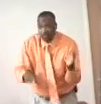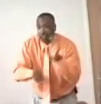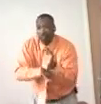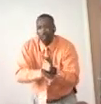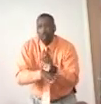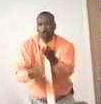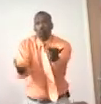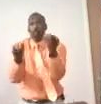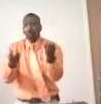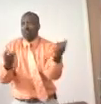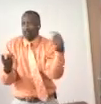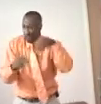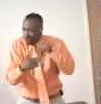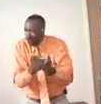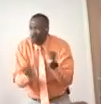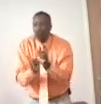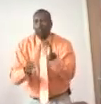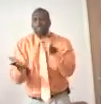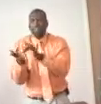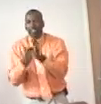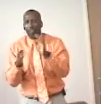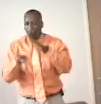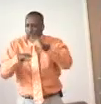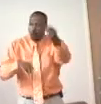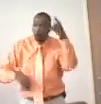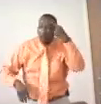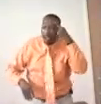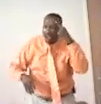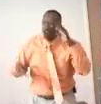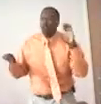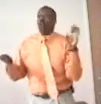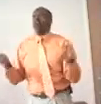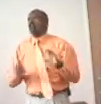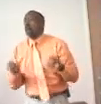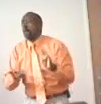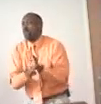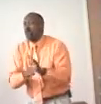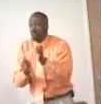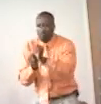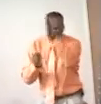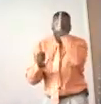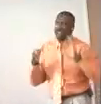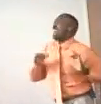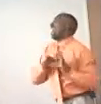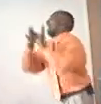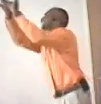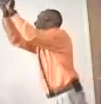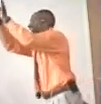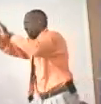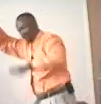the Lord, come in here with Jesus on your mind and to do business with God.